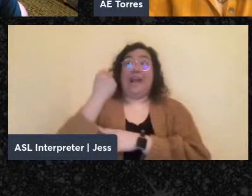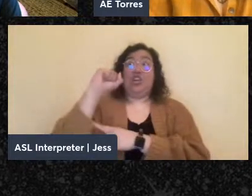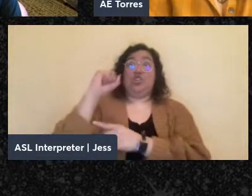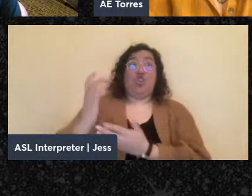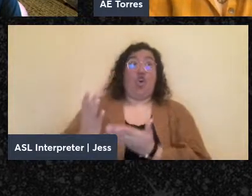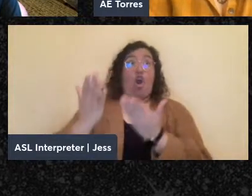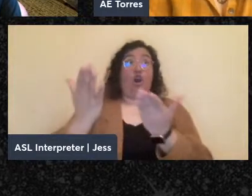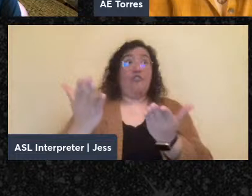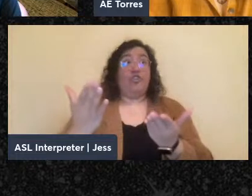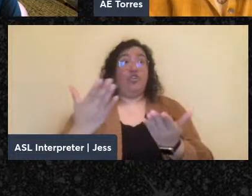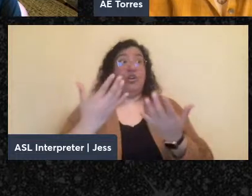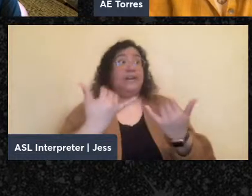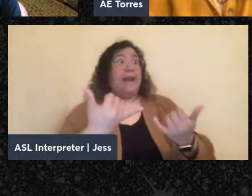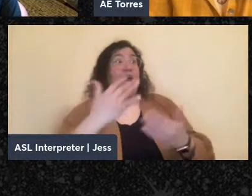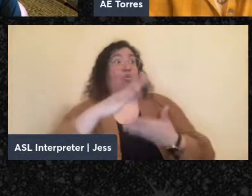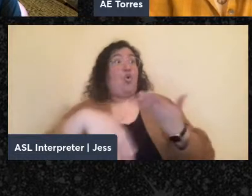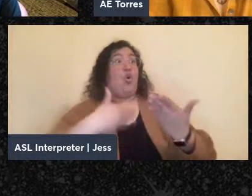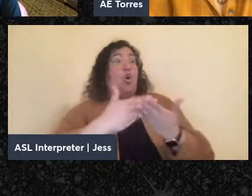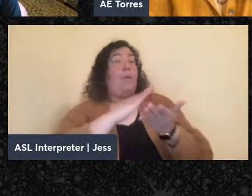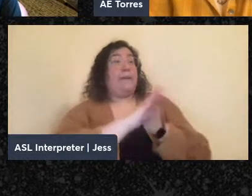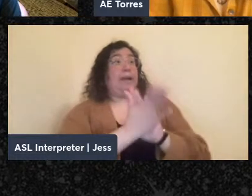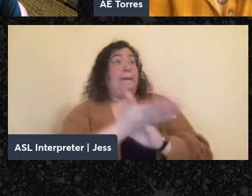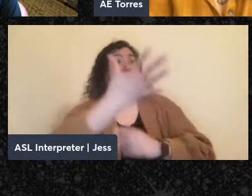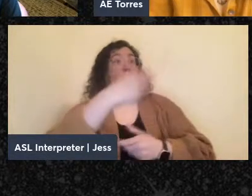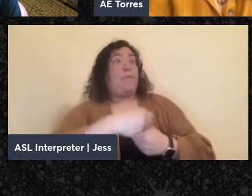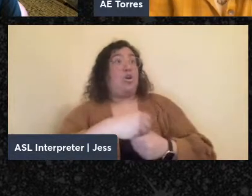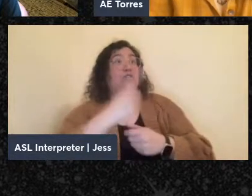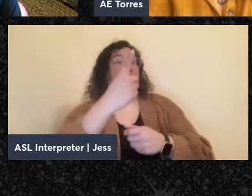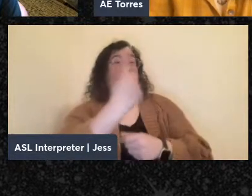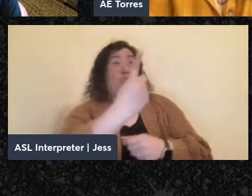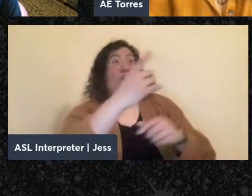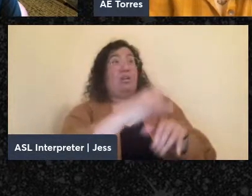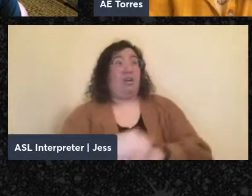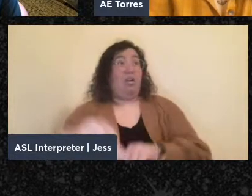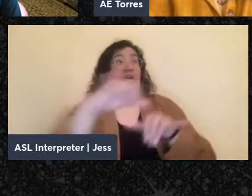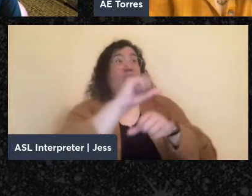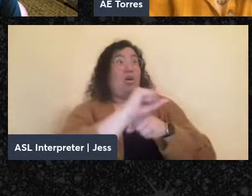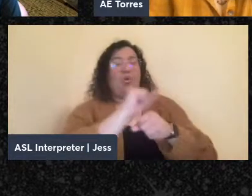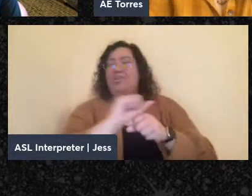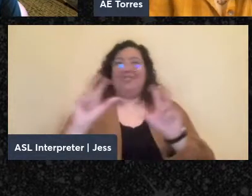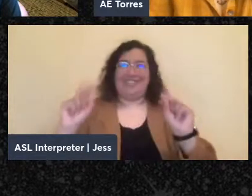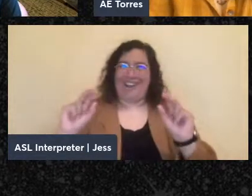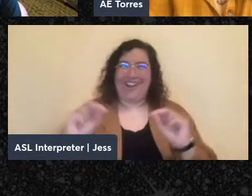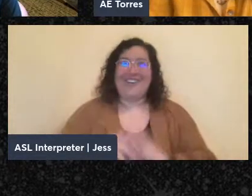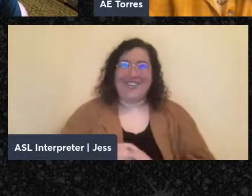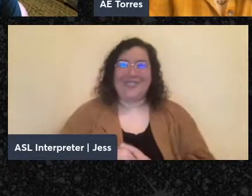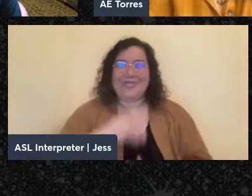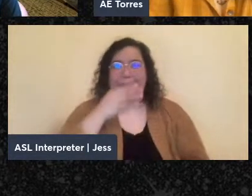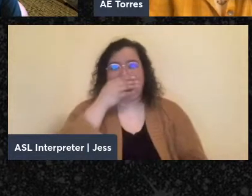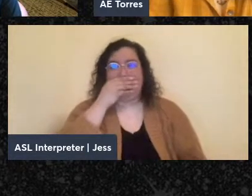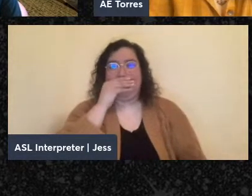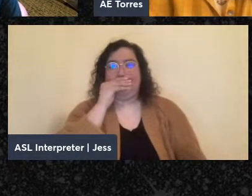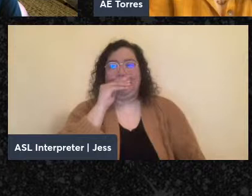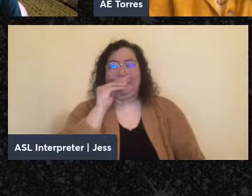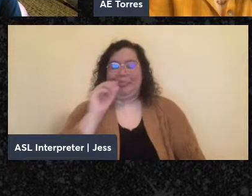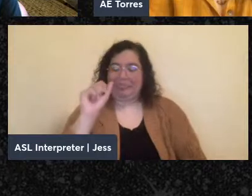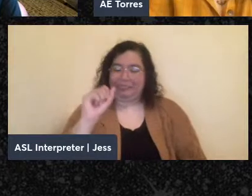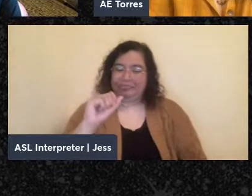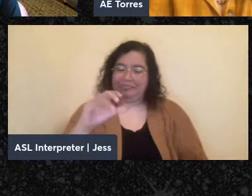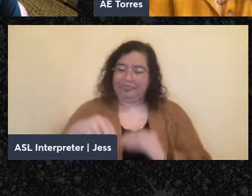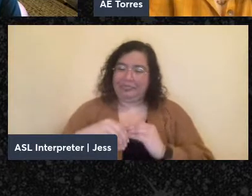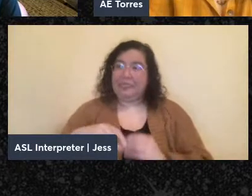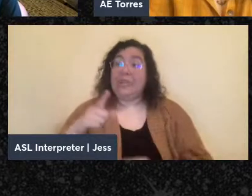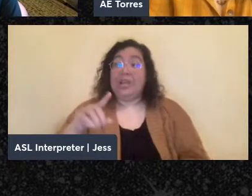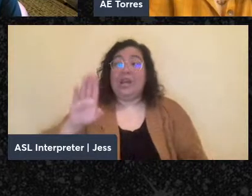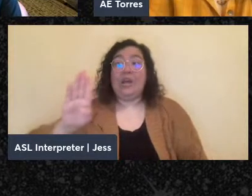all become part of this one single world that is the Marxist response. And then this question about that Buber